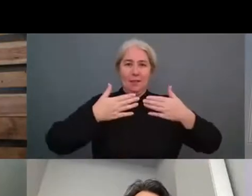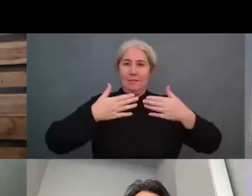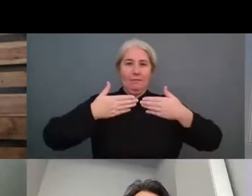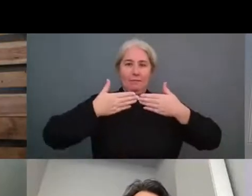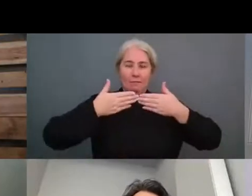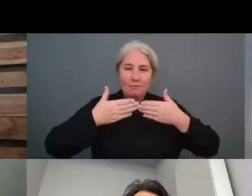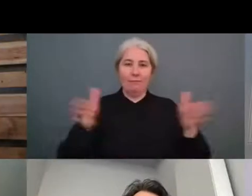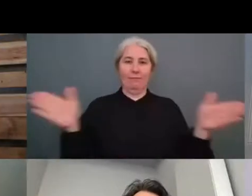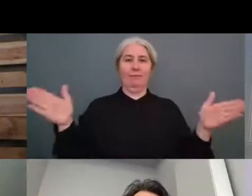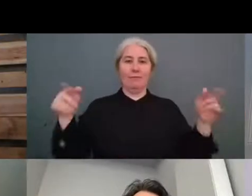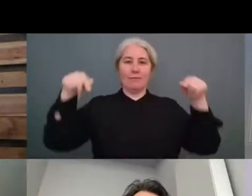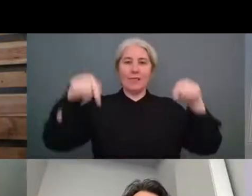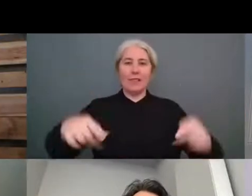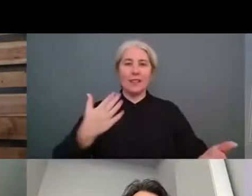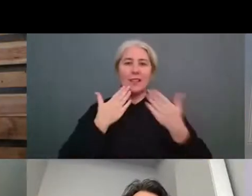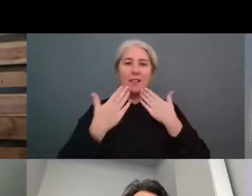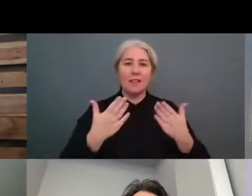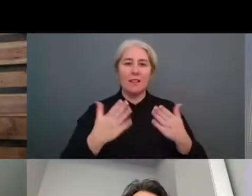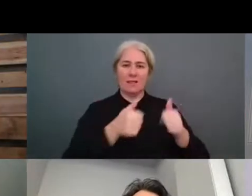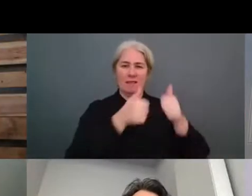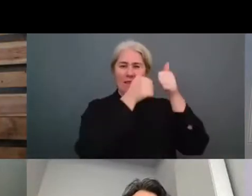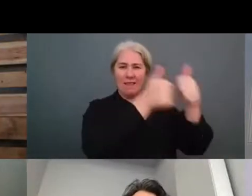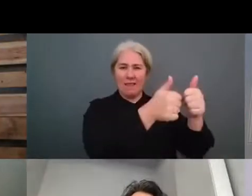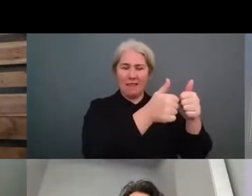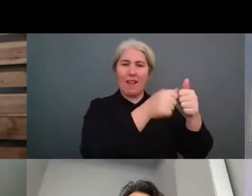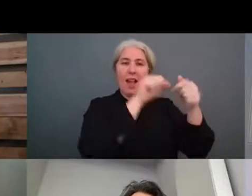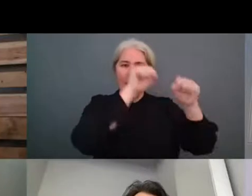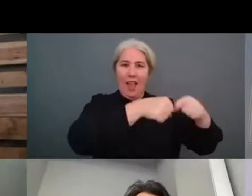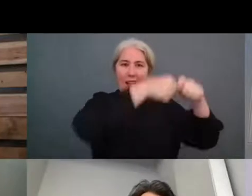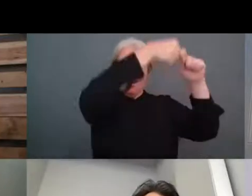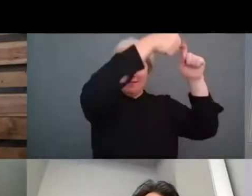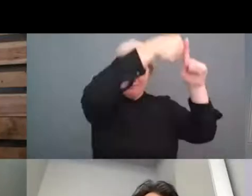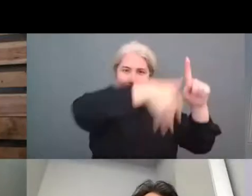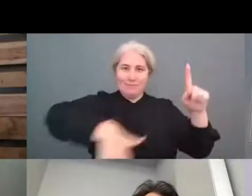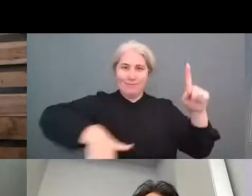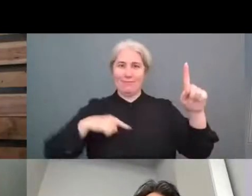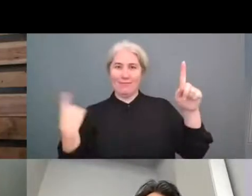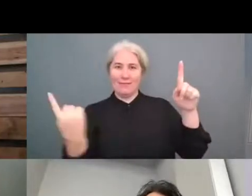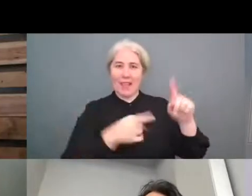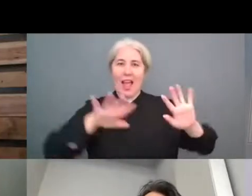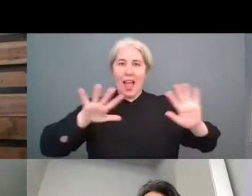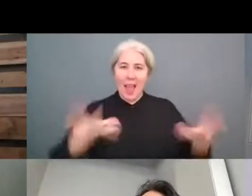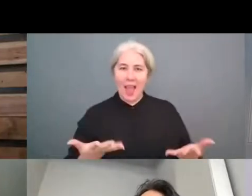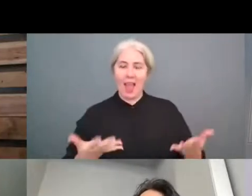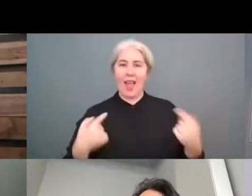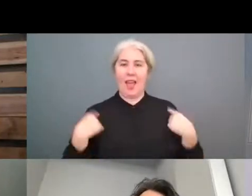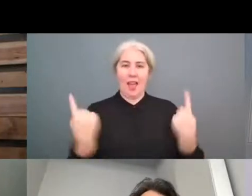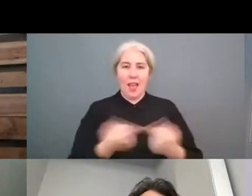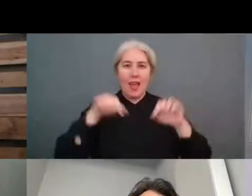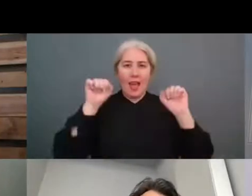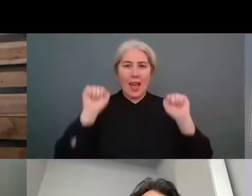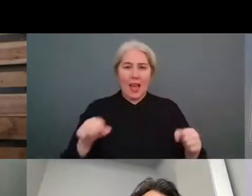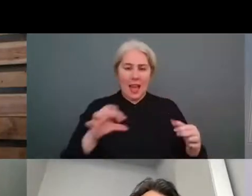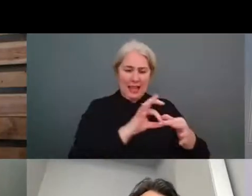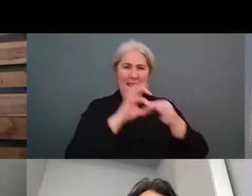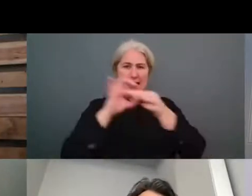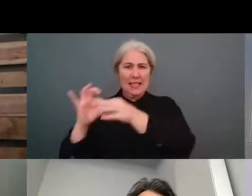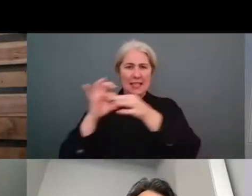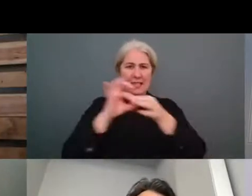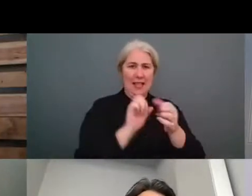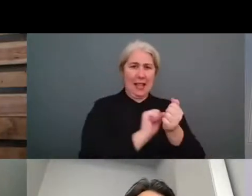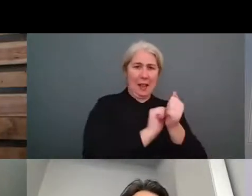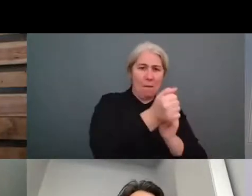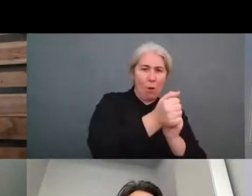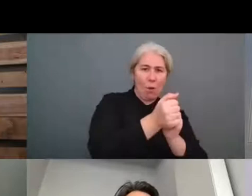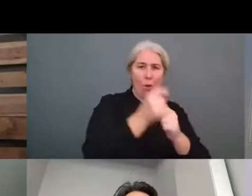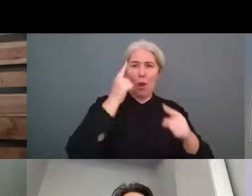you know because it really talks about opportunities how to strengthen the relationship between ecology and sports even at the